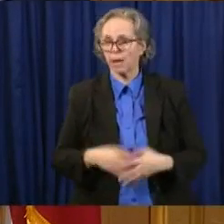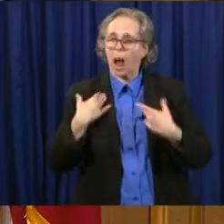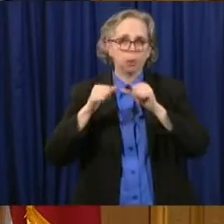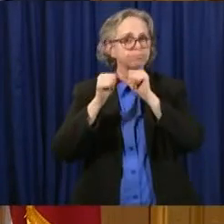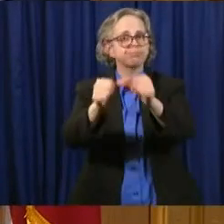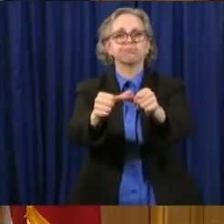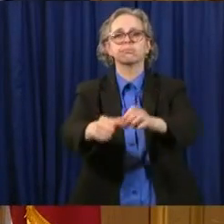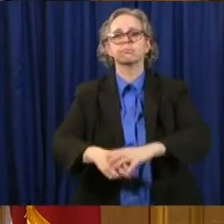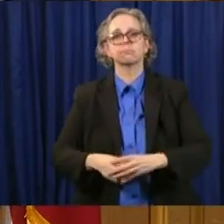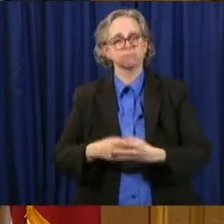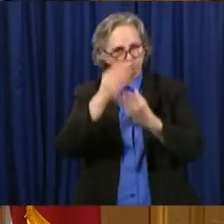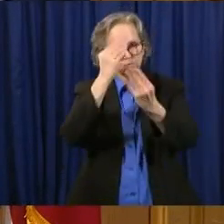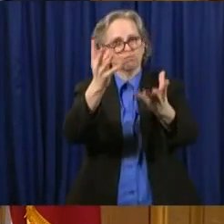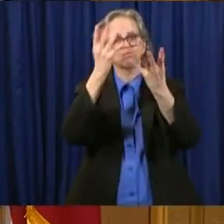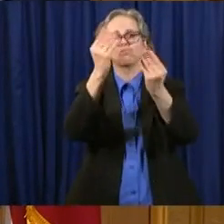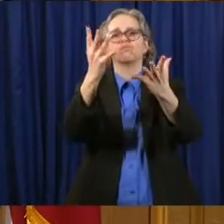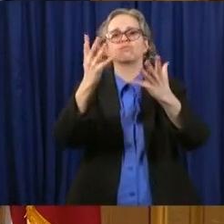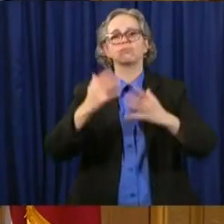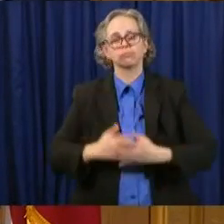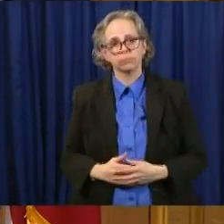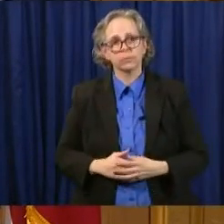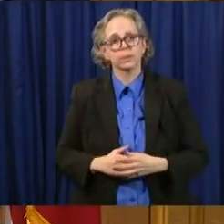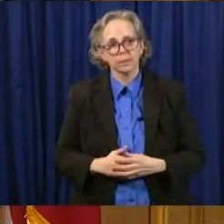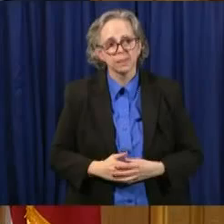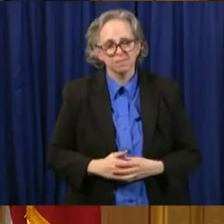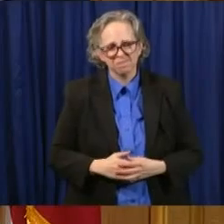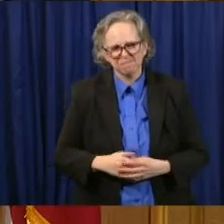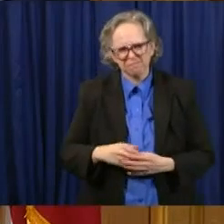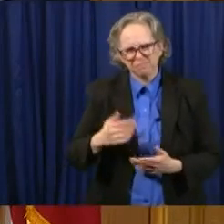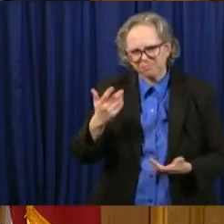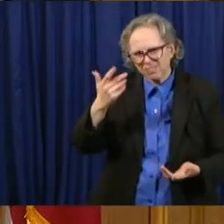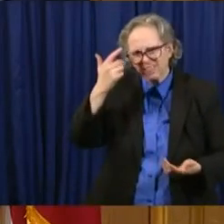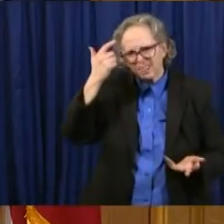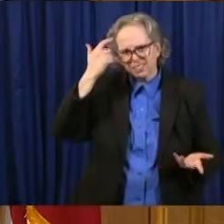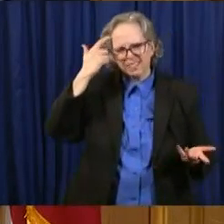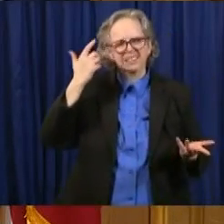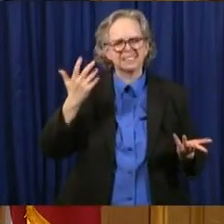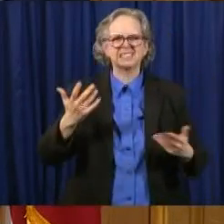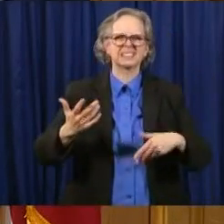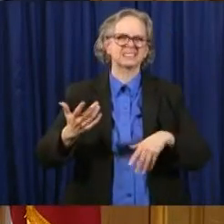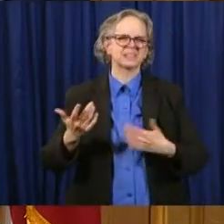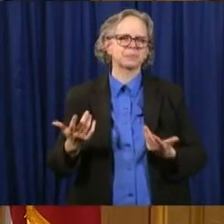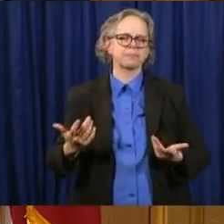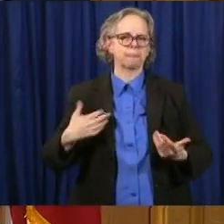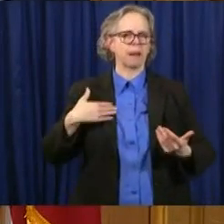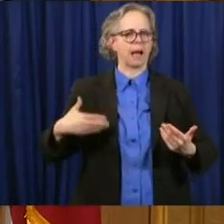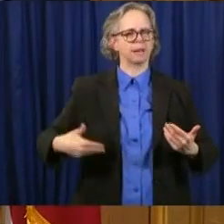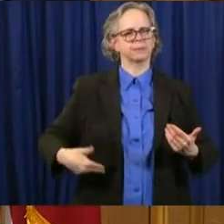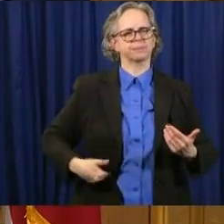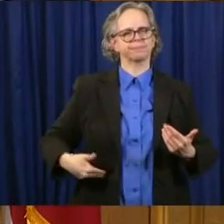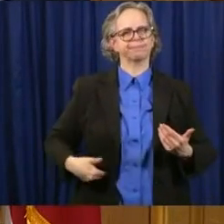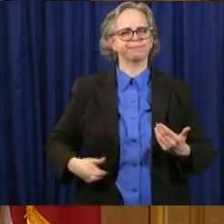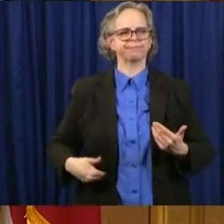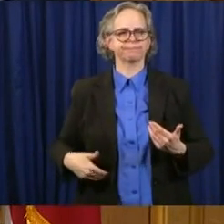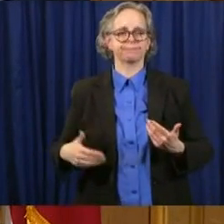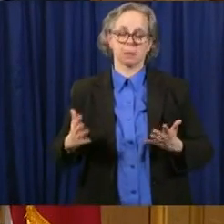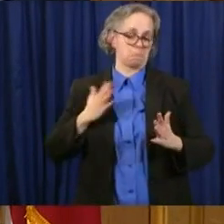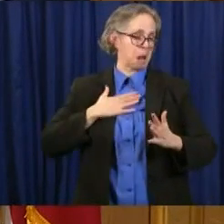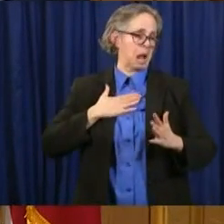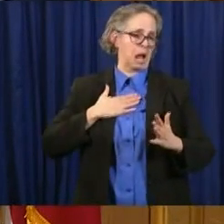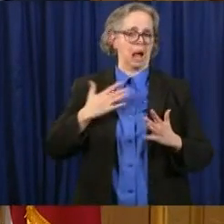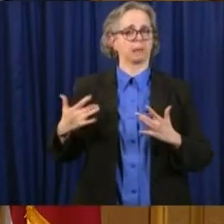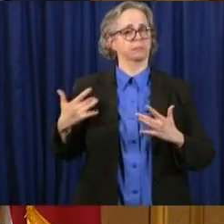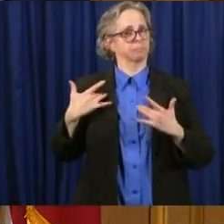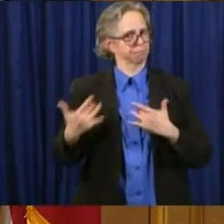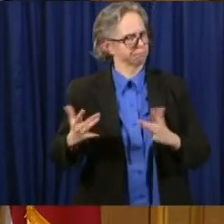I think there is a natural inclination, my inclination, I know that, uh, I'm